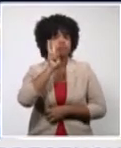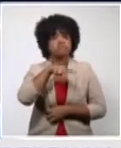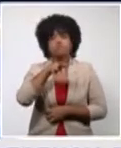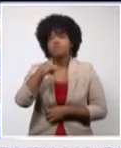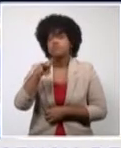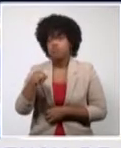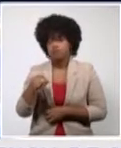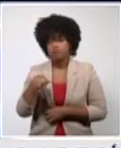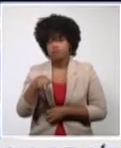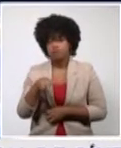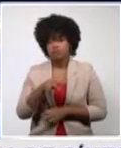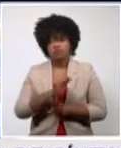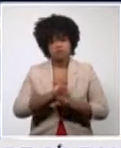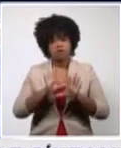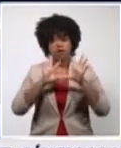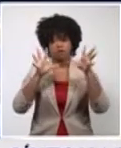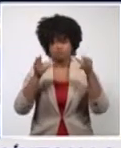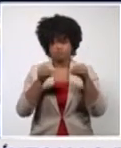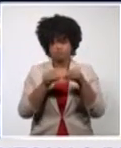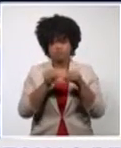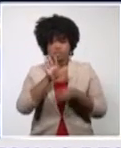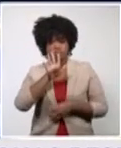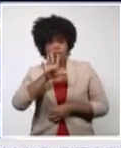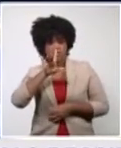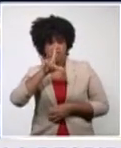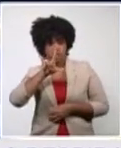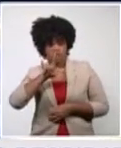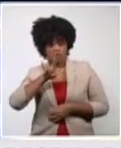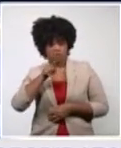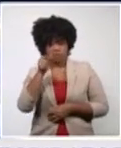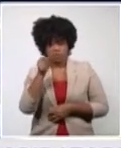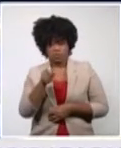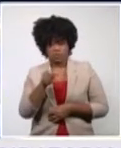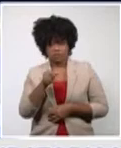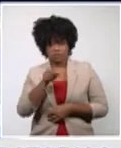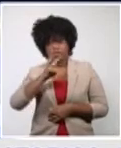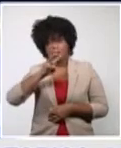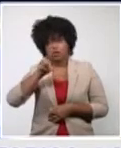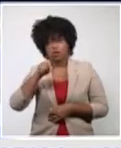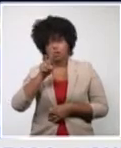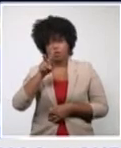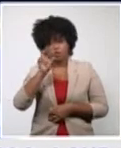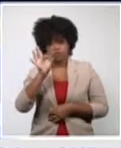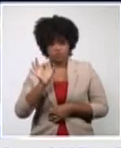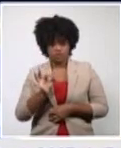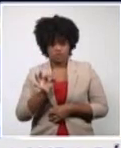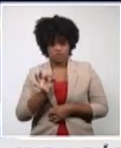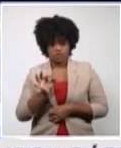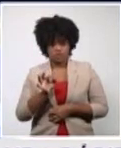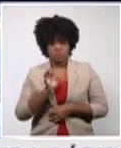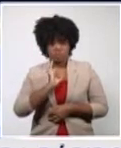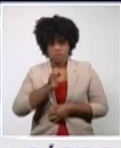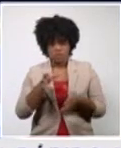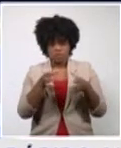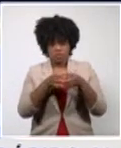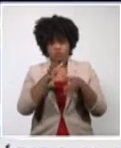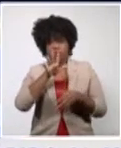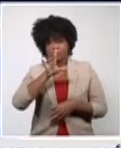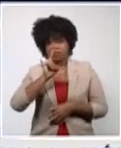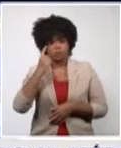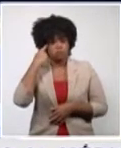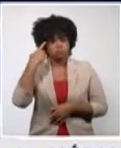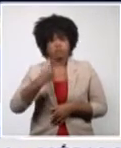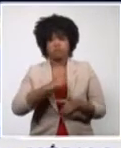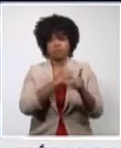59 cases, which is 3.2% of the confirmed cases in our country. With the source of infection